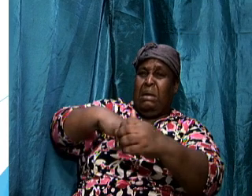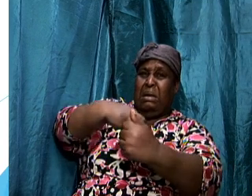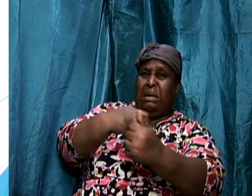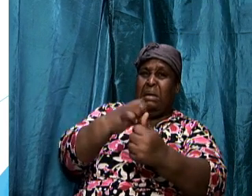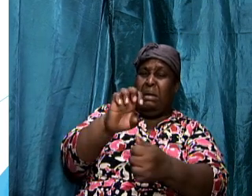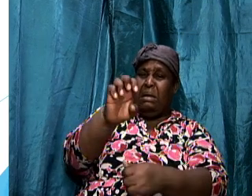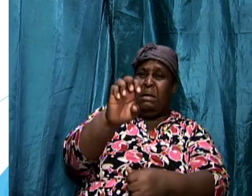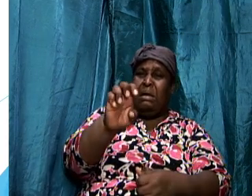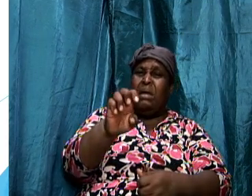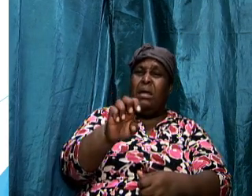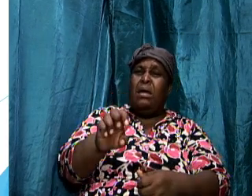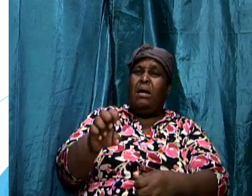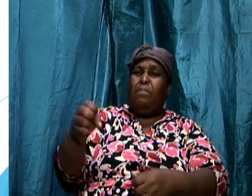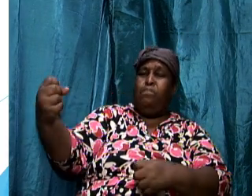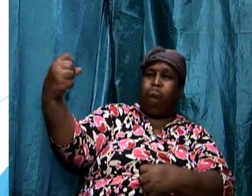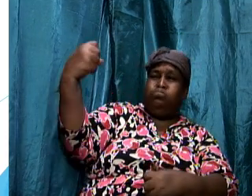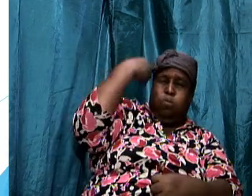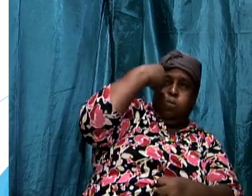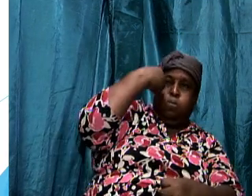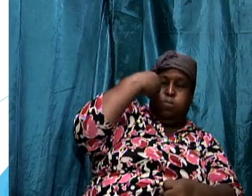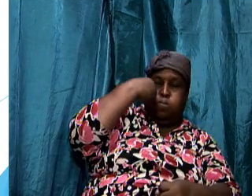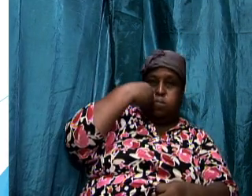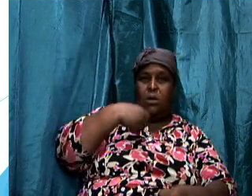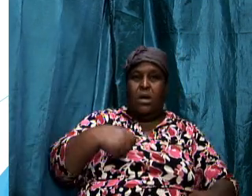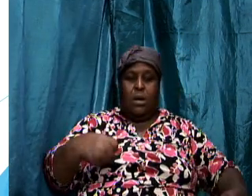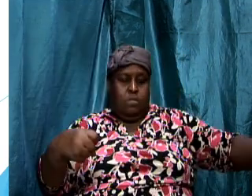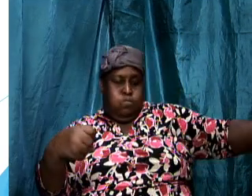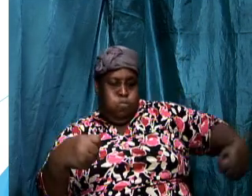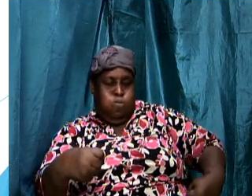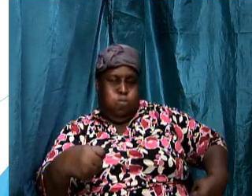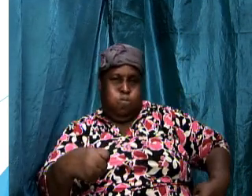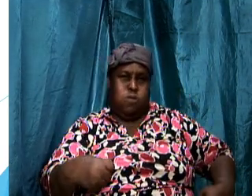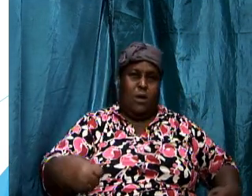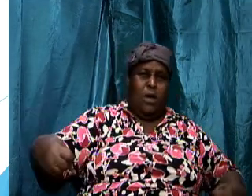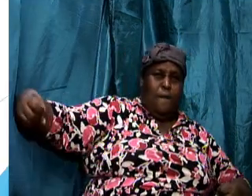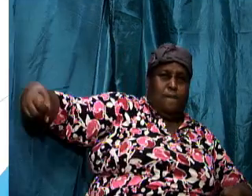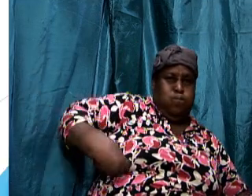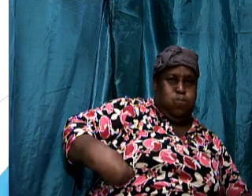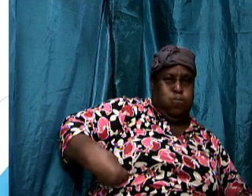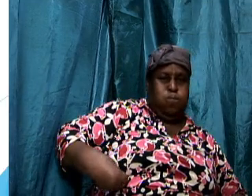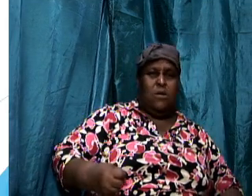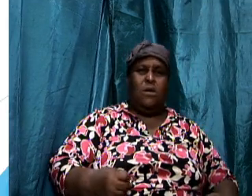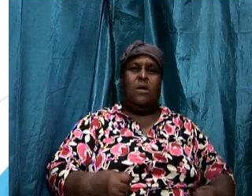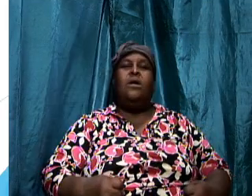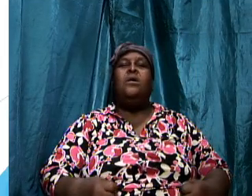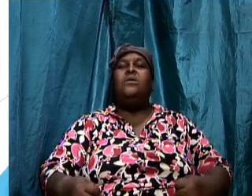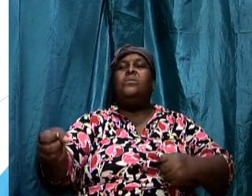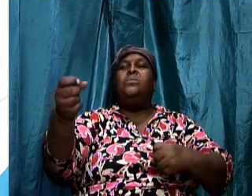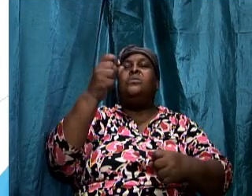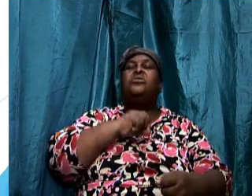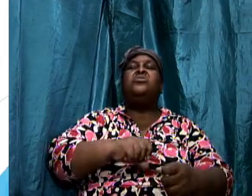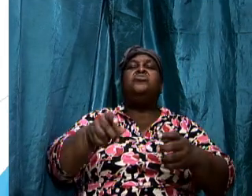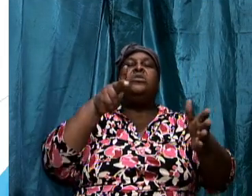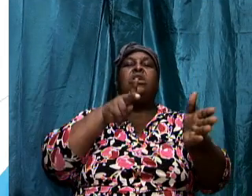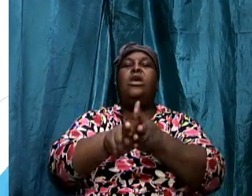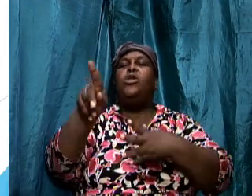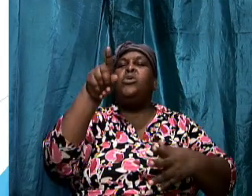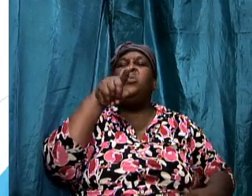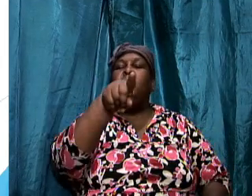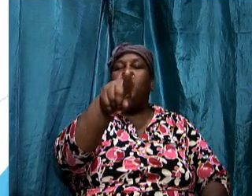put that to your face or put that to your body with the intention to rip your flesh